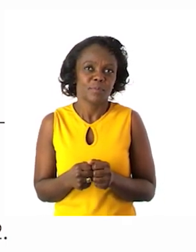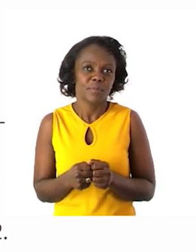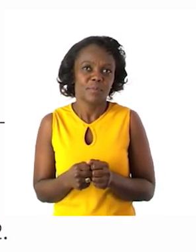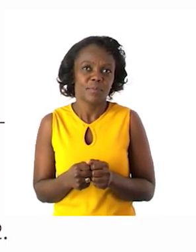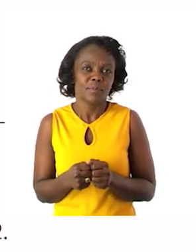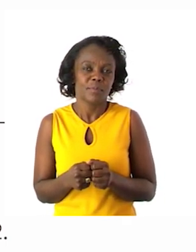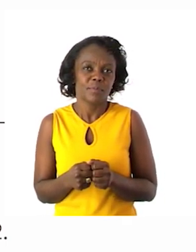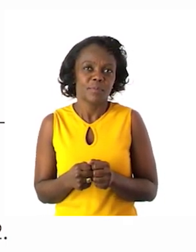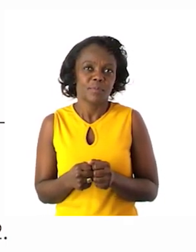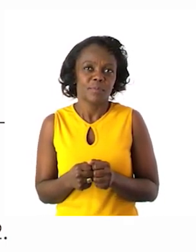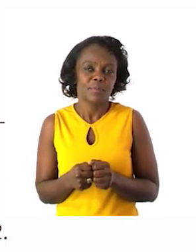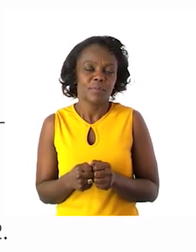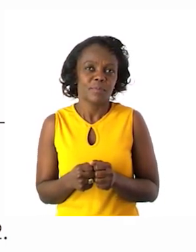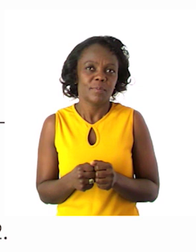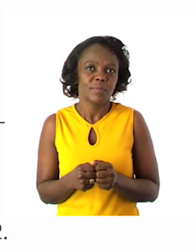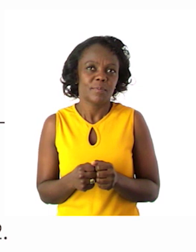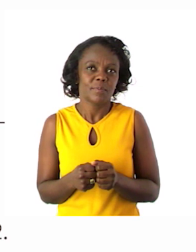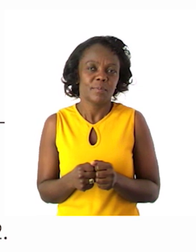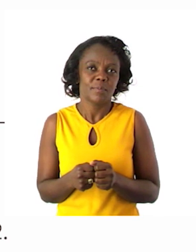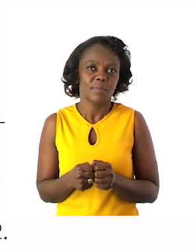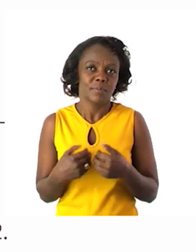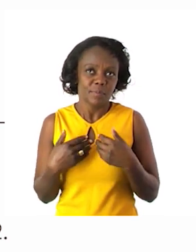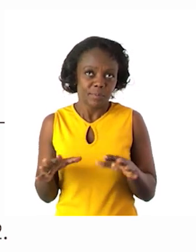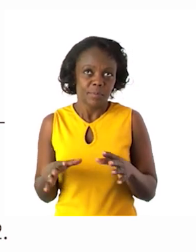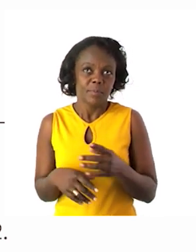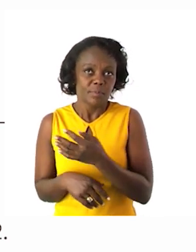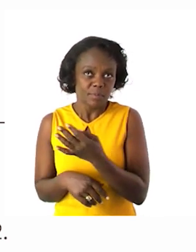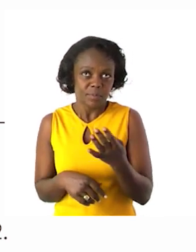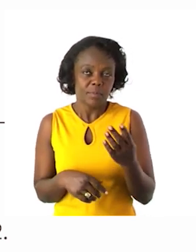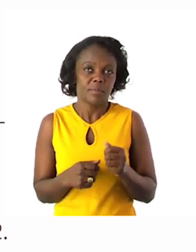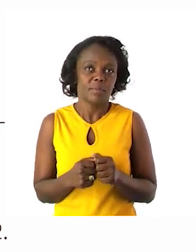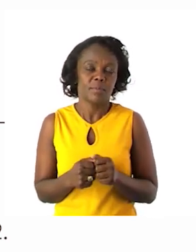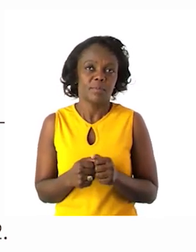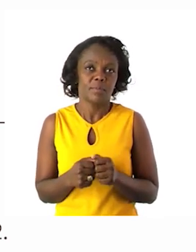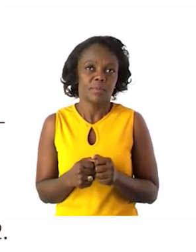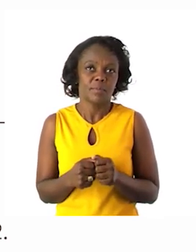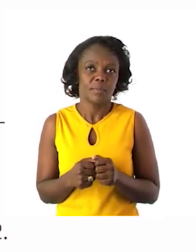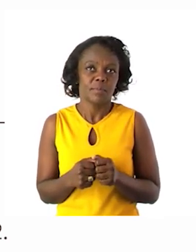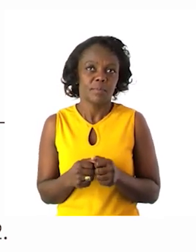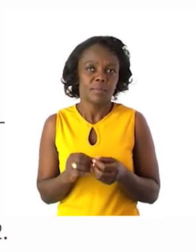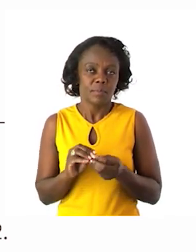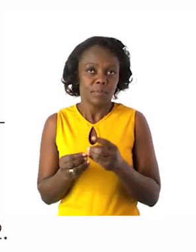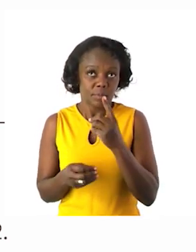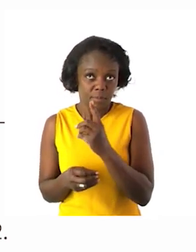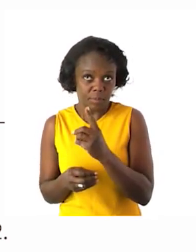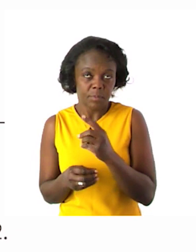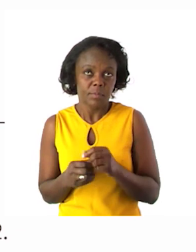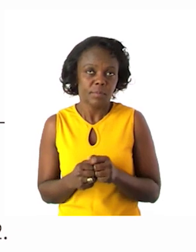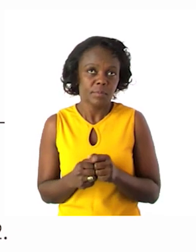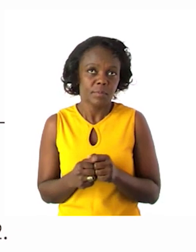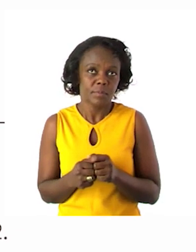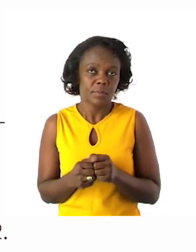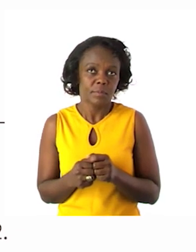cannot do. I know you can do it. So let's start counting. When we are looking at number 1 what are we